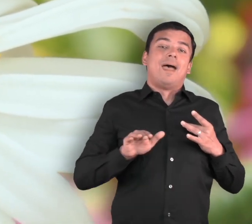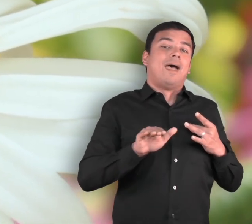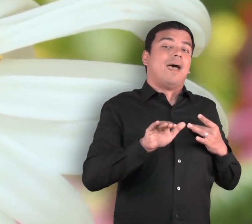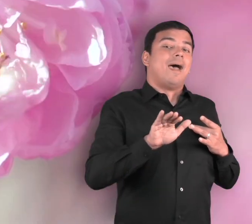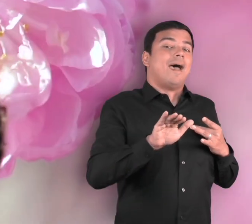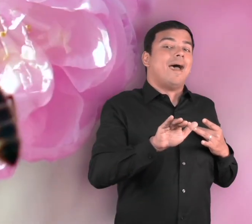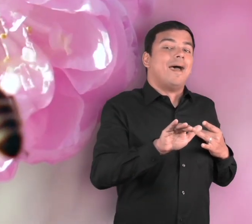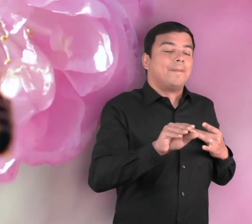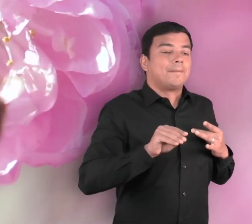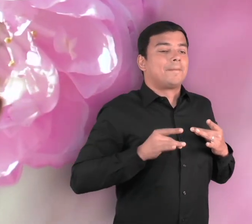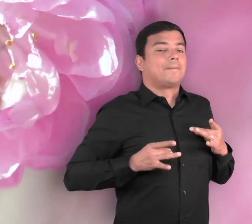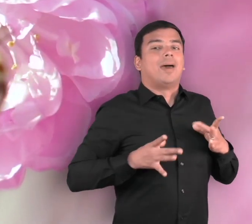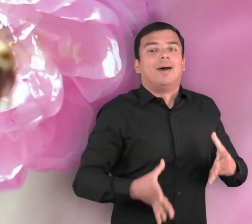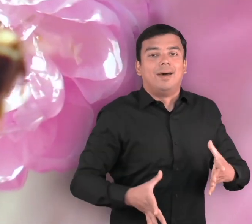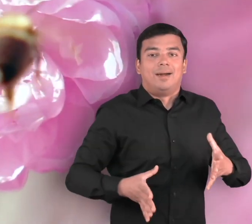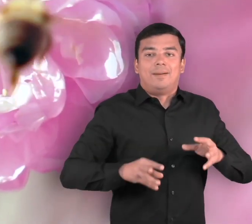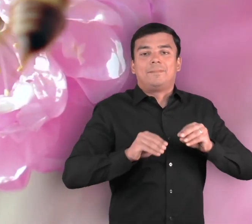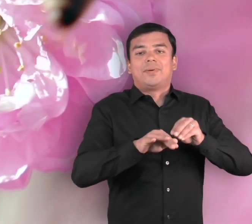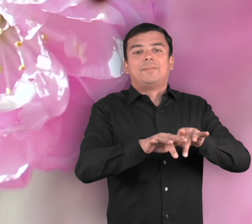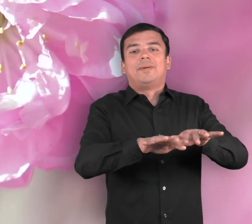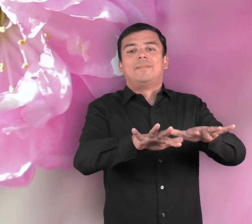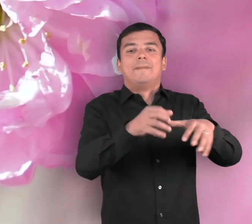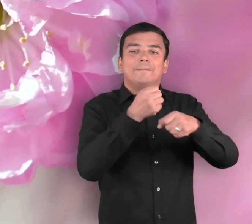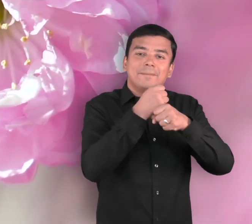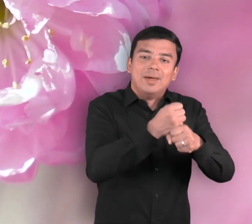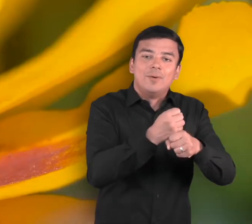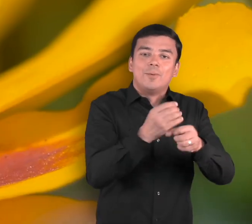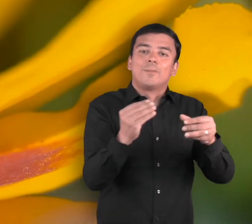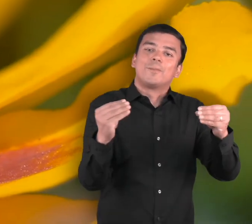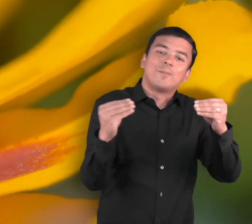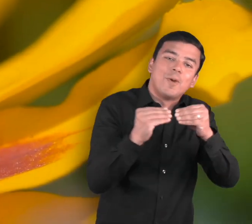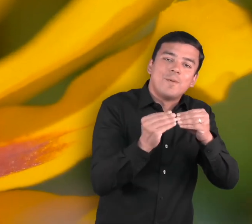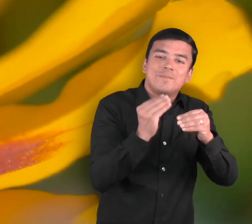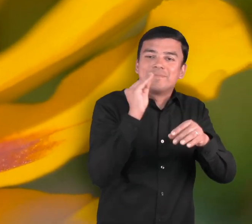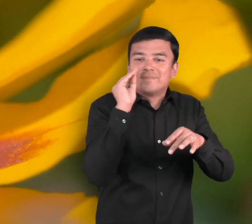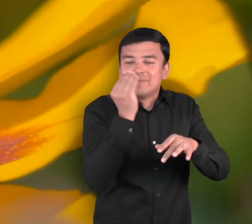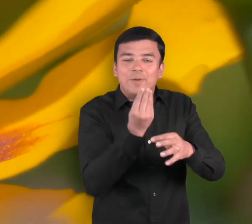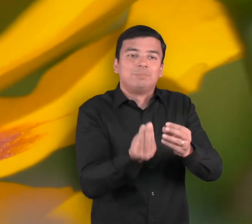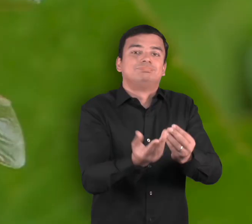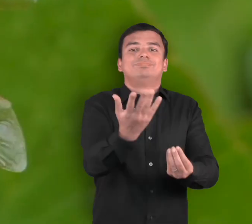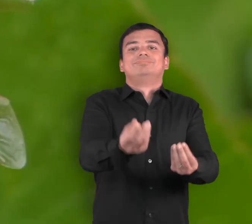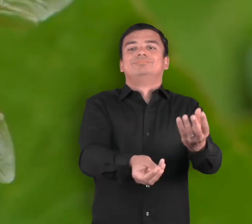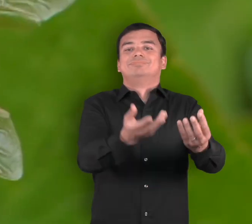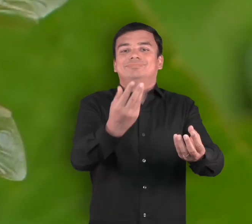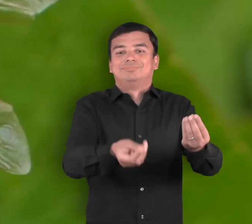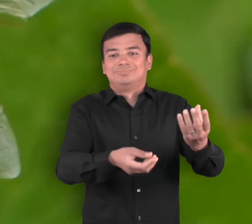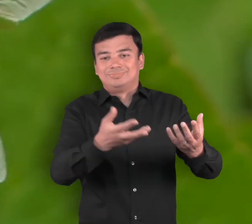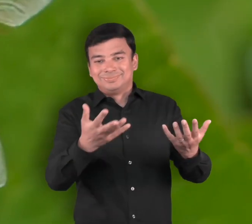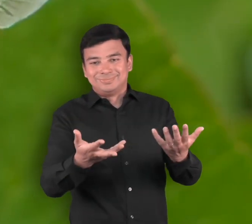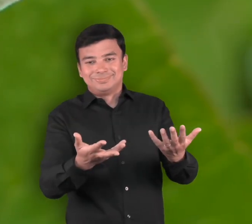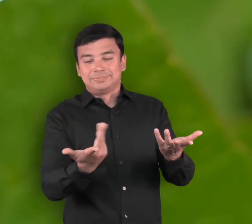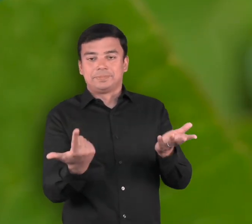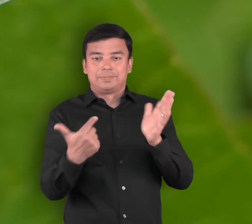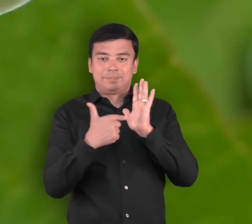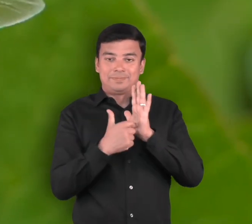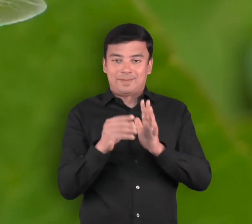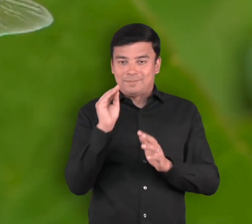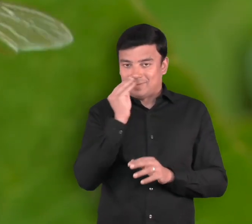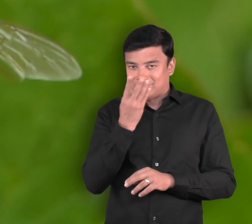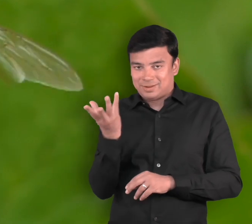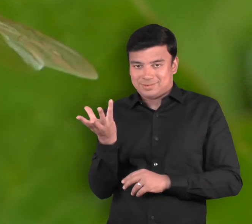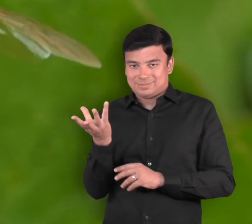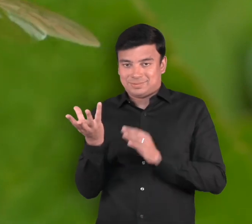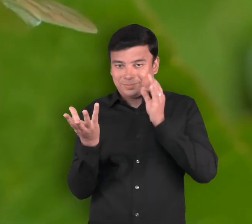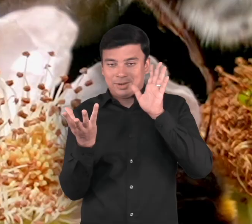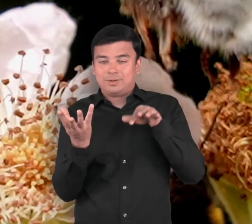other pollinators, travel from one plant to the next, fertilizing the plant. For example, when a bee